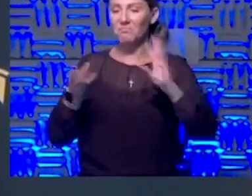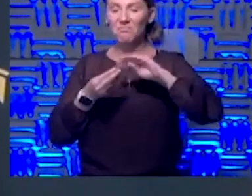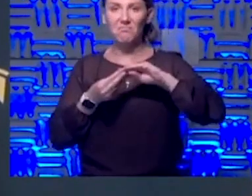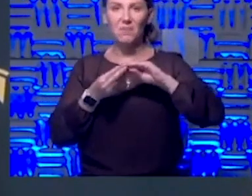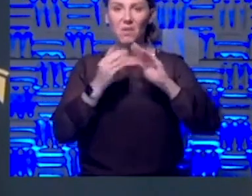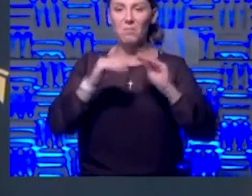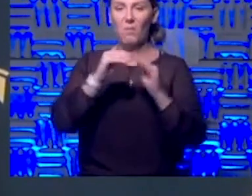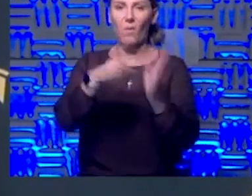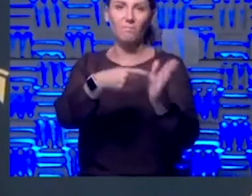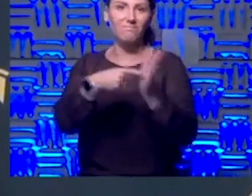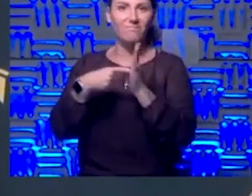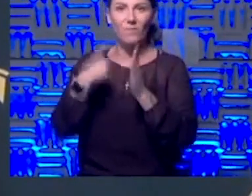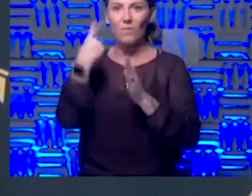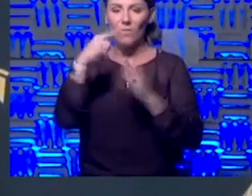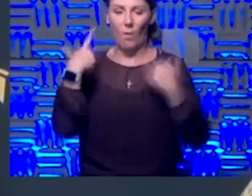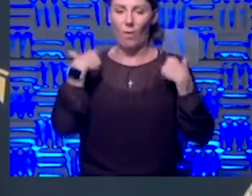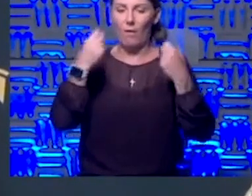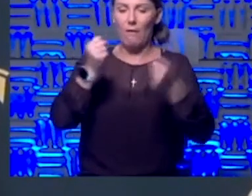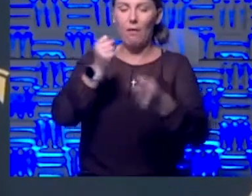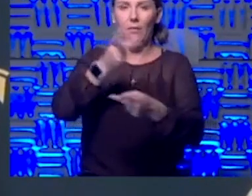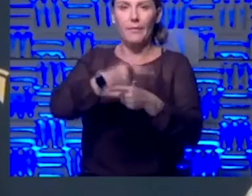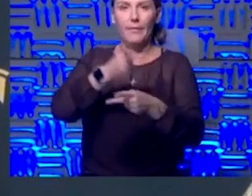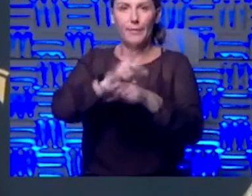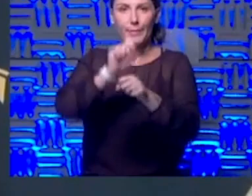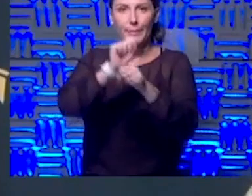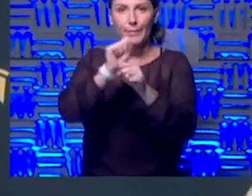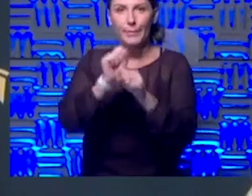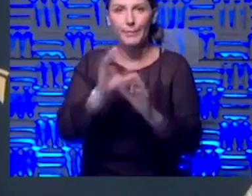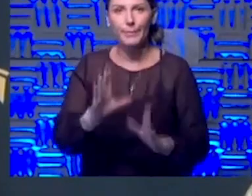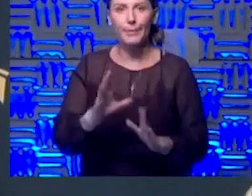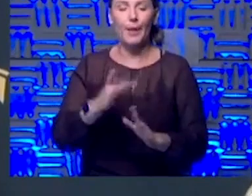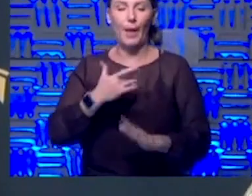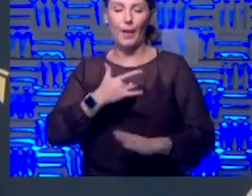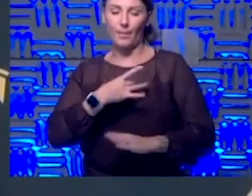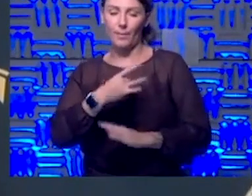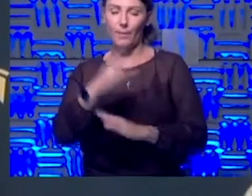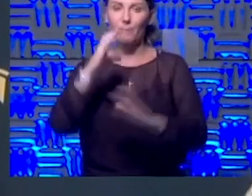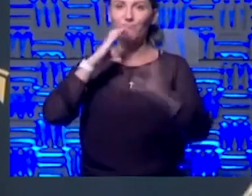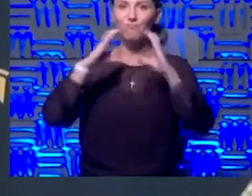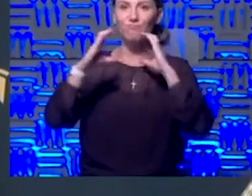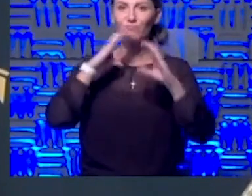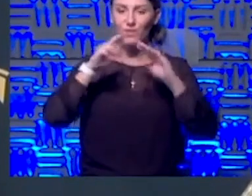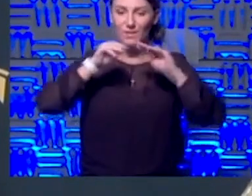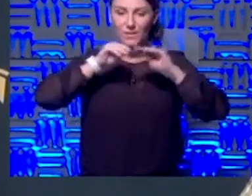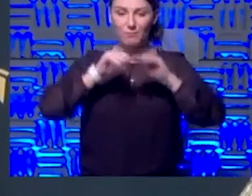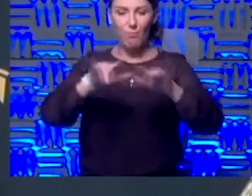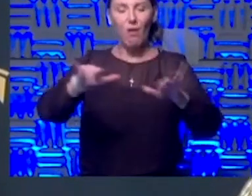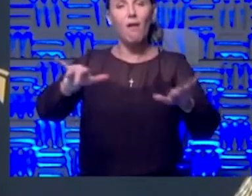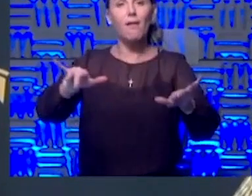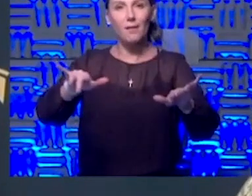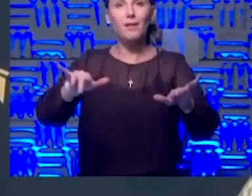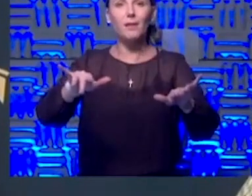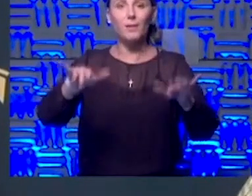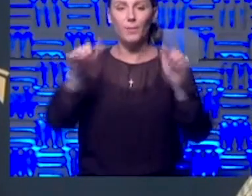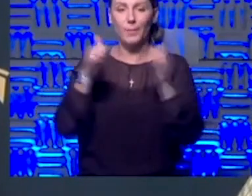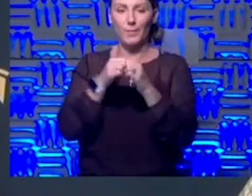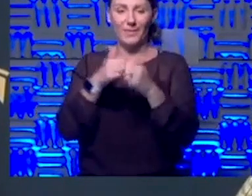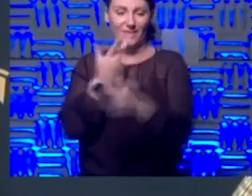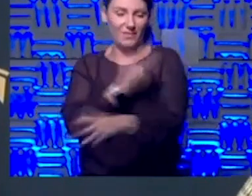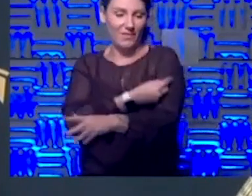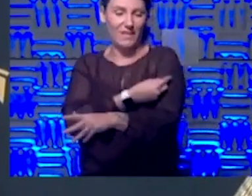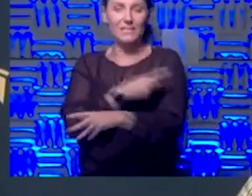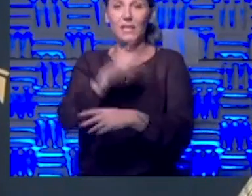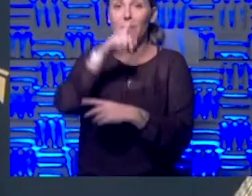mandate for health care workers, because I like the conversation about spreading the virus with with a vaccine,